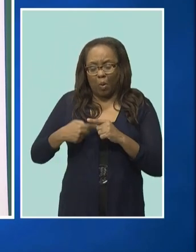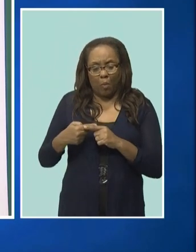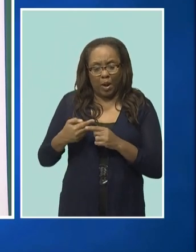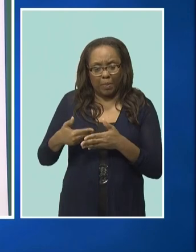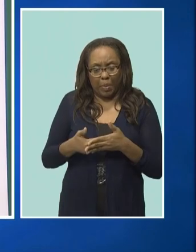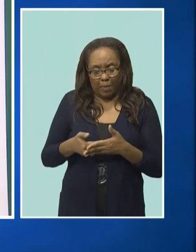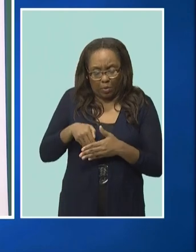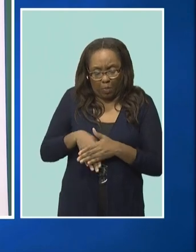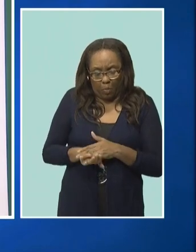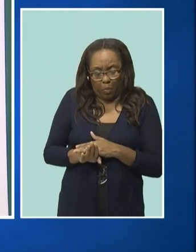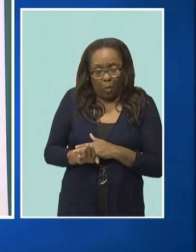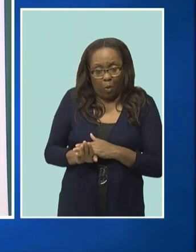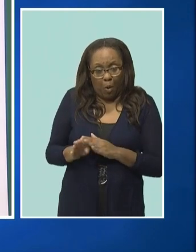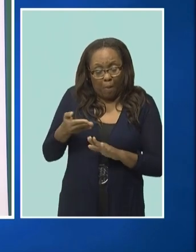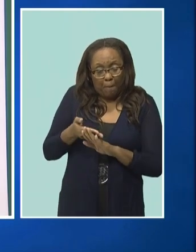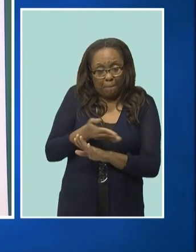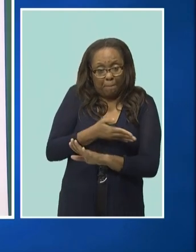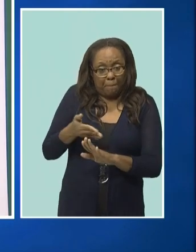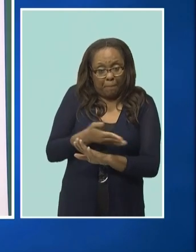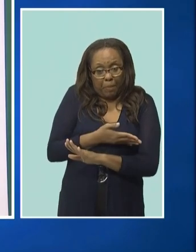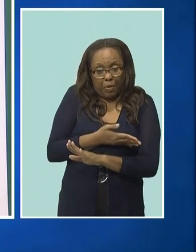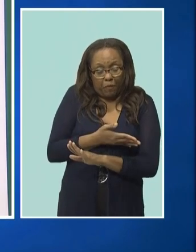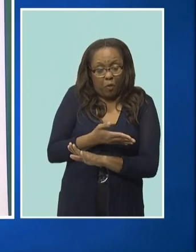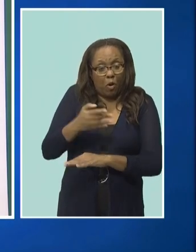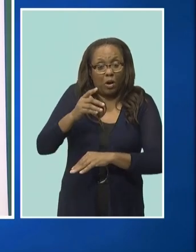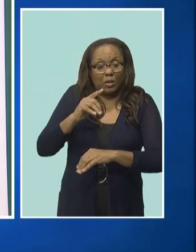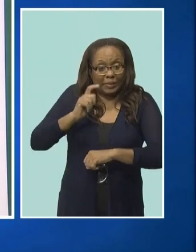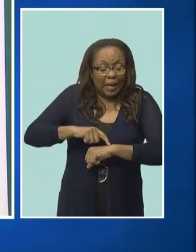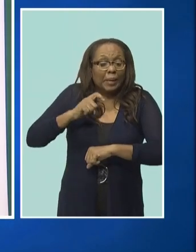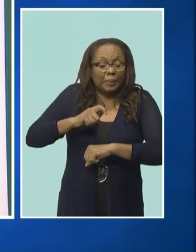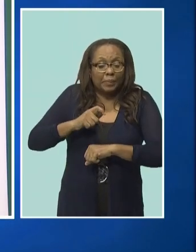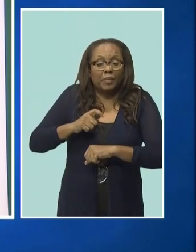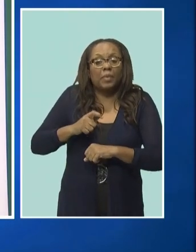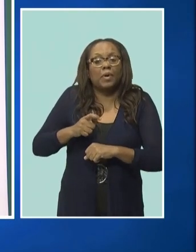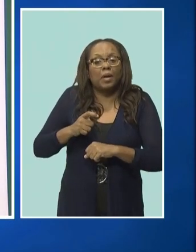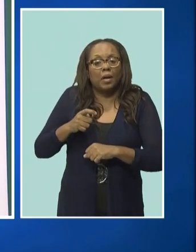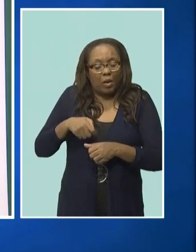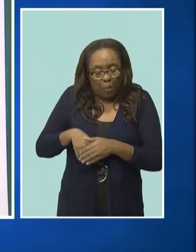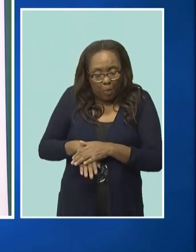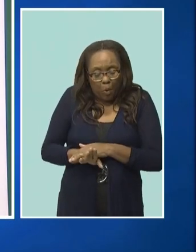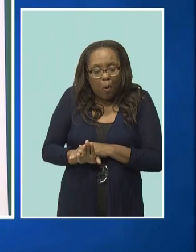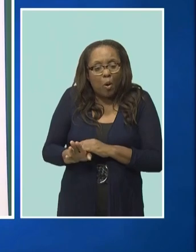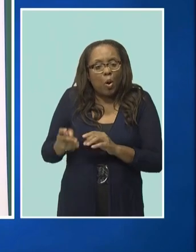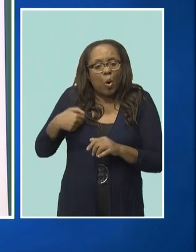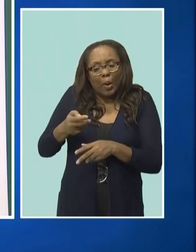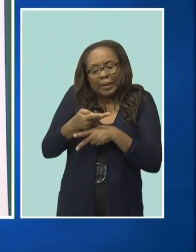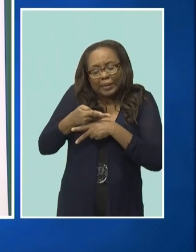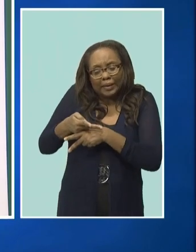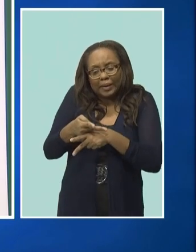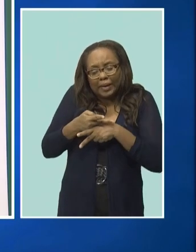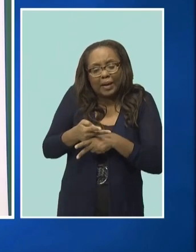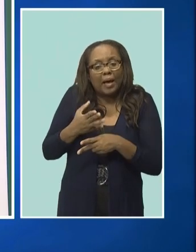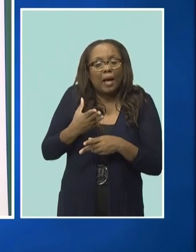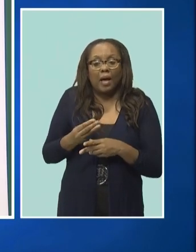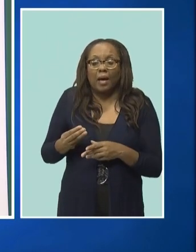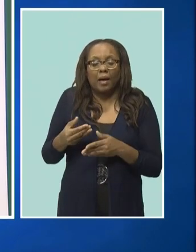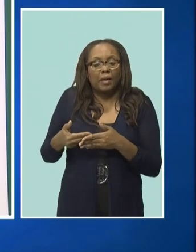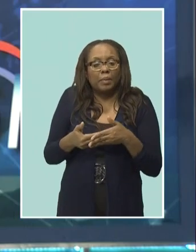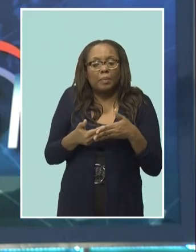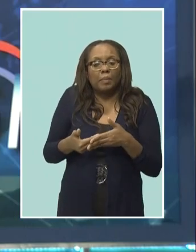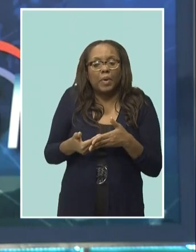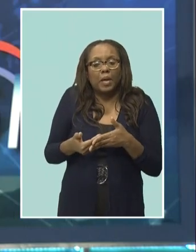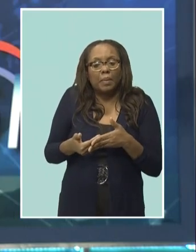is worth celebrating for all the hard work of the staff. So we have one of the lowest mortality rates in the Caribbean.